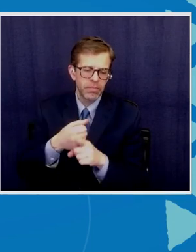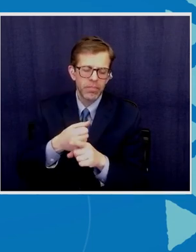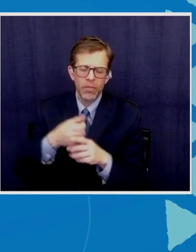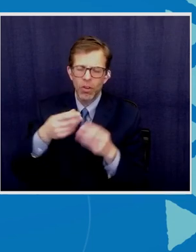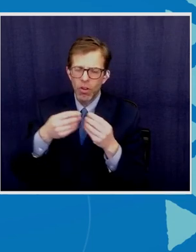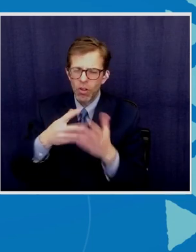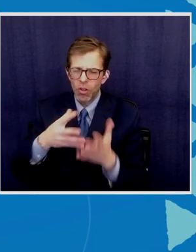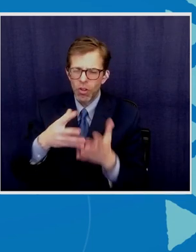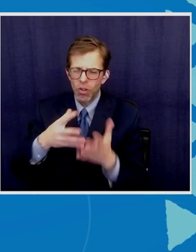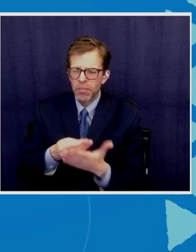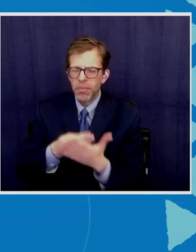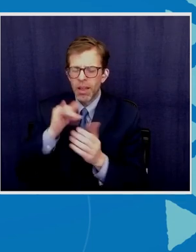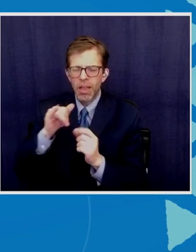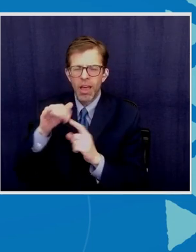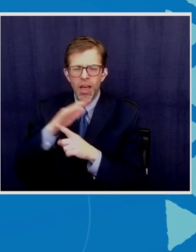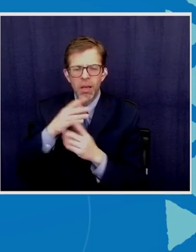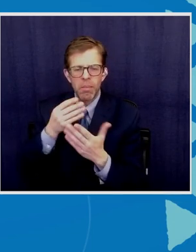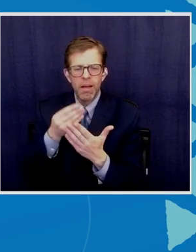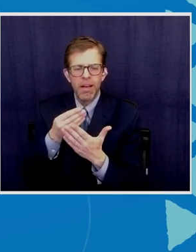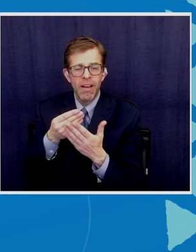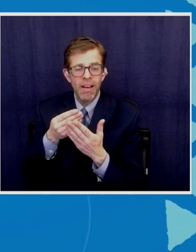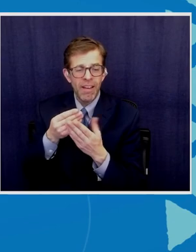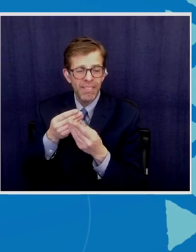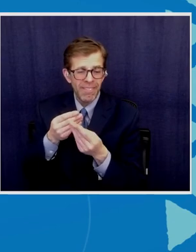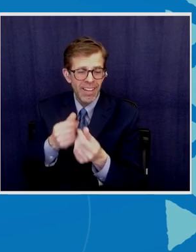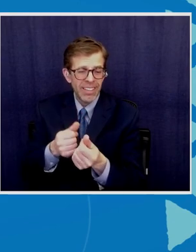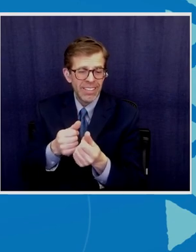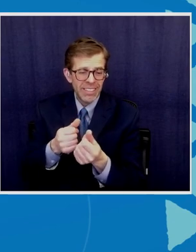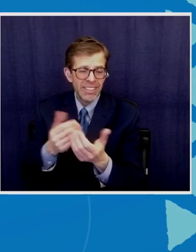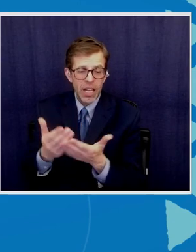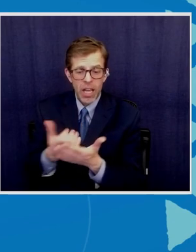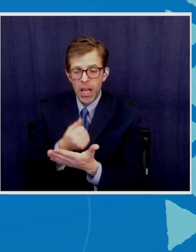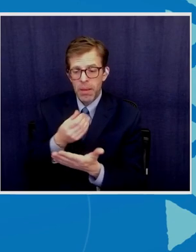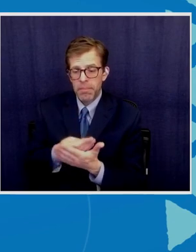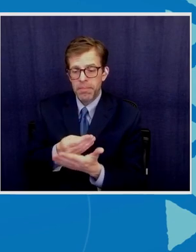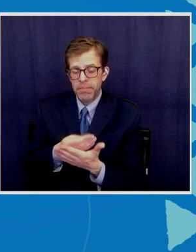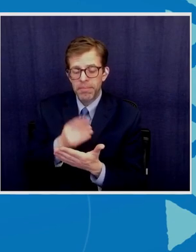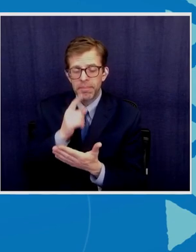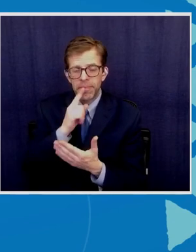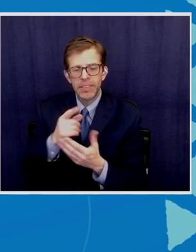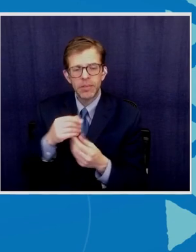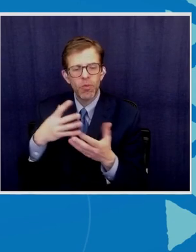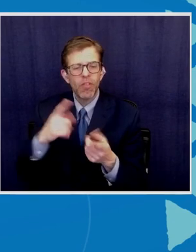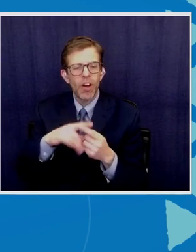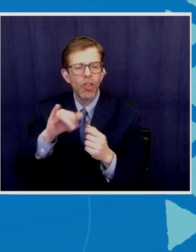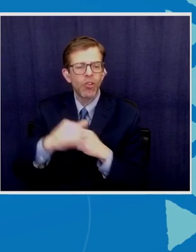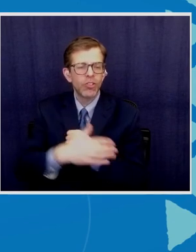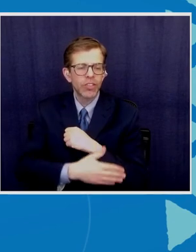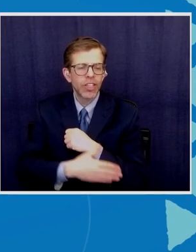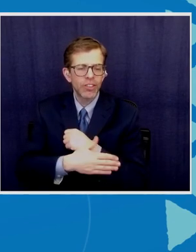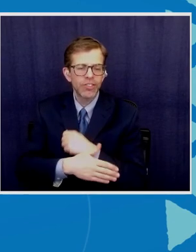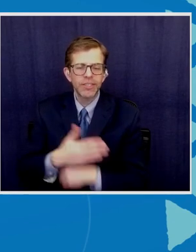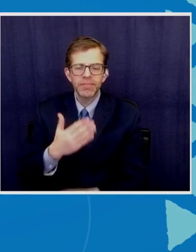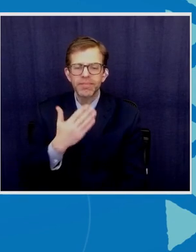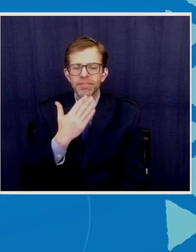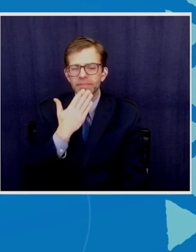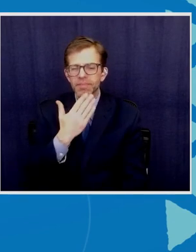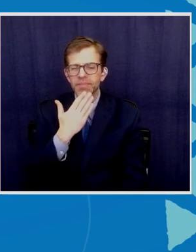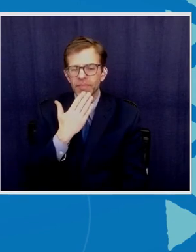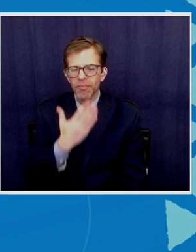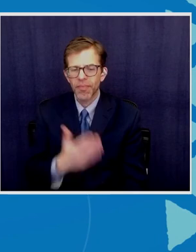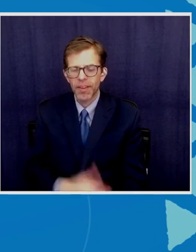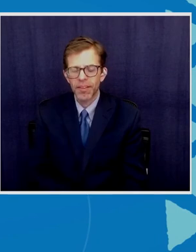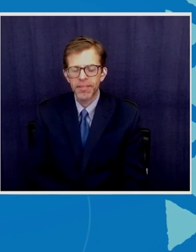financing compensation is provided to those countries. Thank you. Thank you. Manu. I think